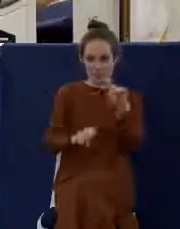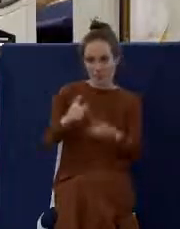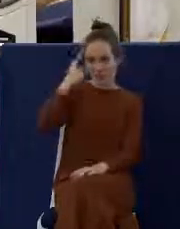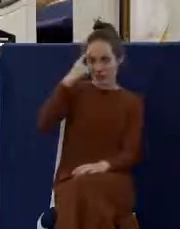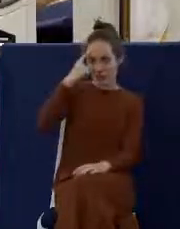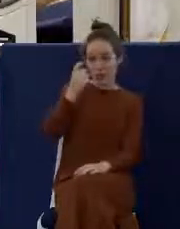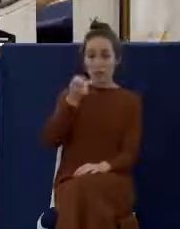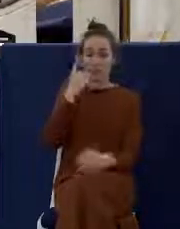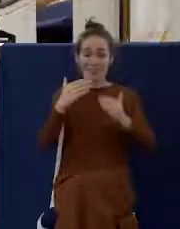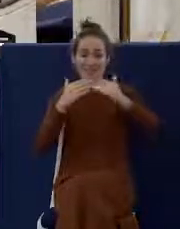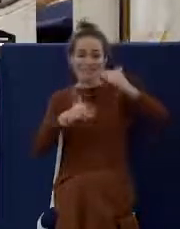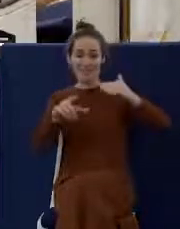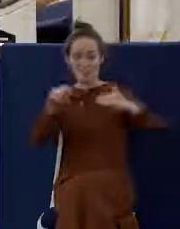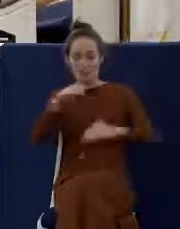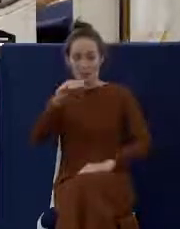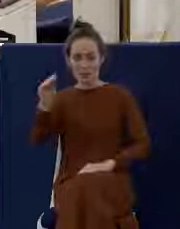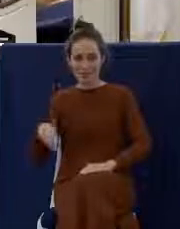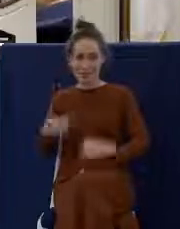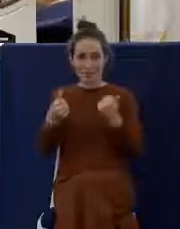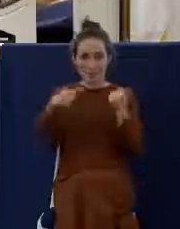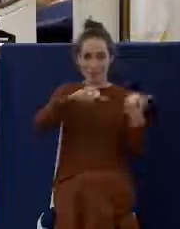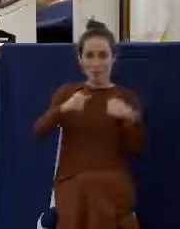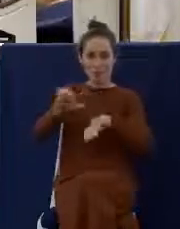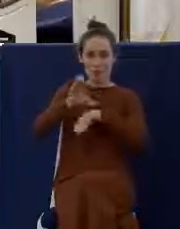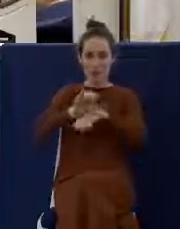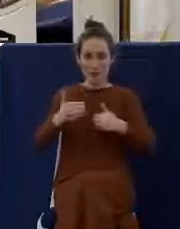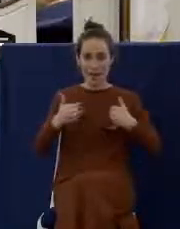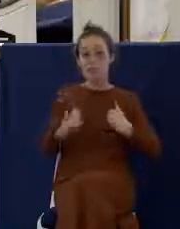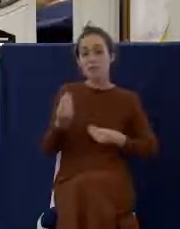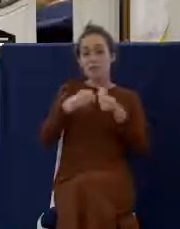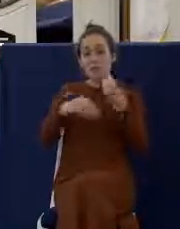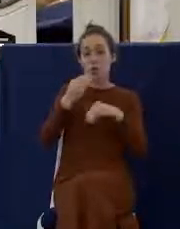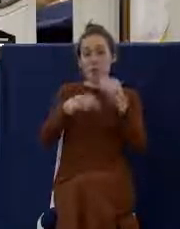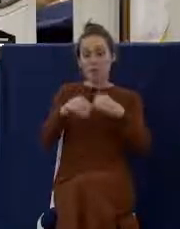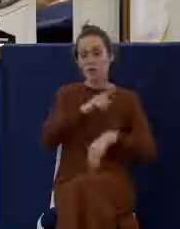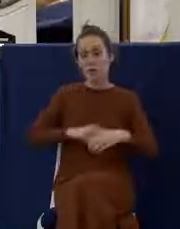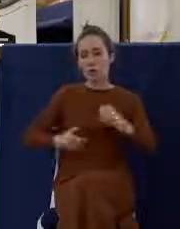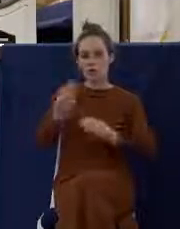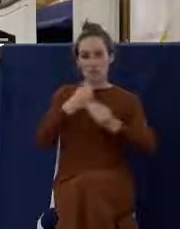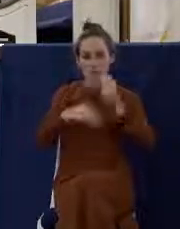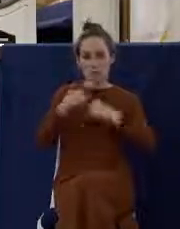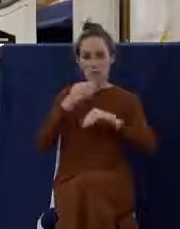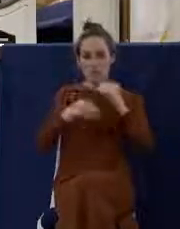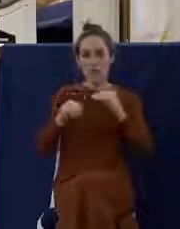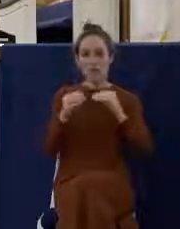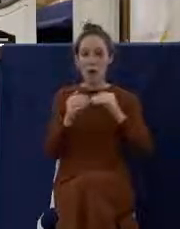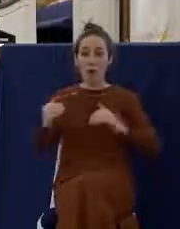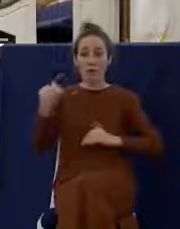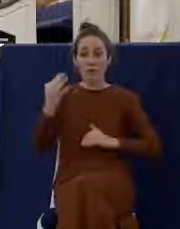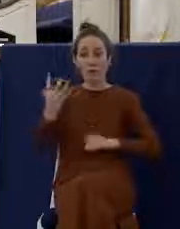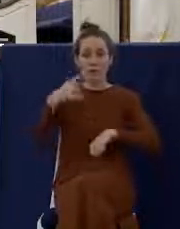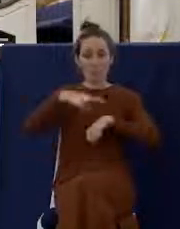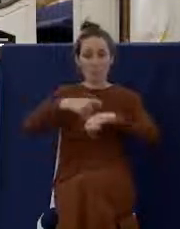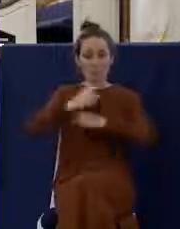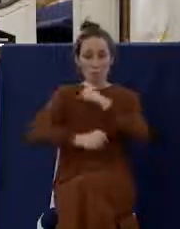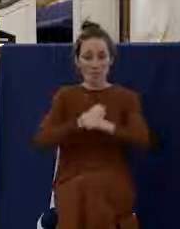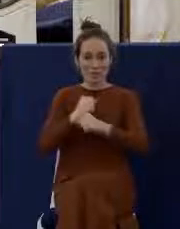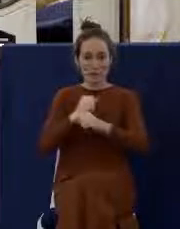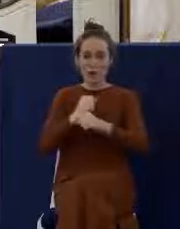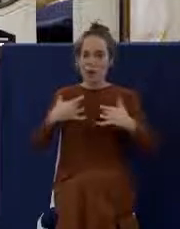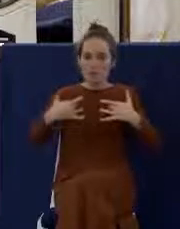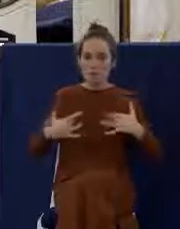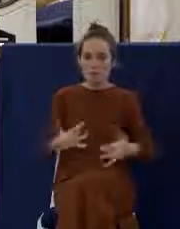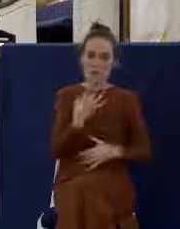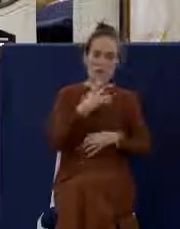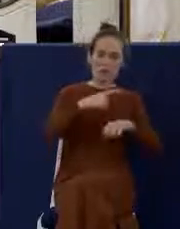Less than 20% of Baptist churches have communion more frequently than four times a year. So it's almost not really